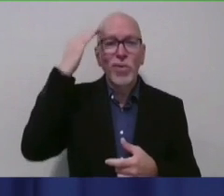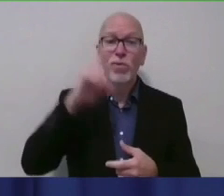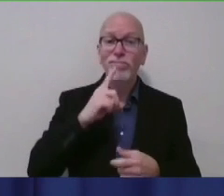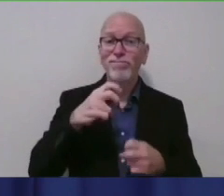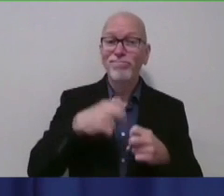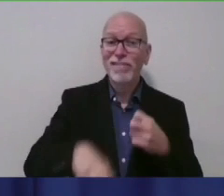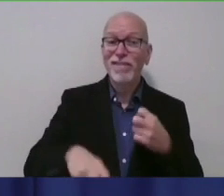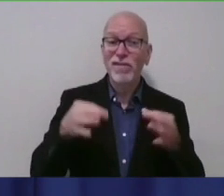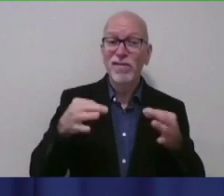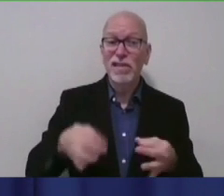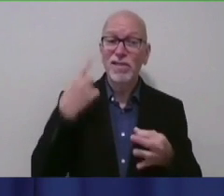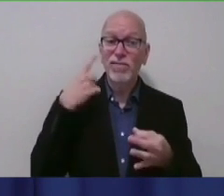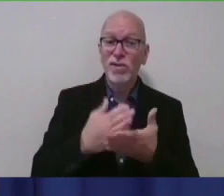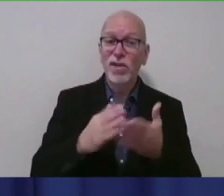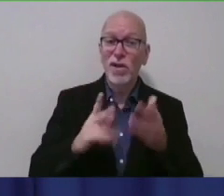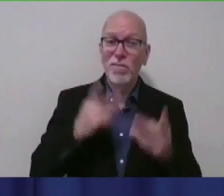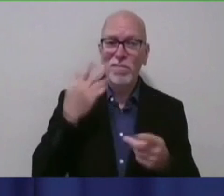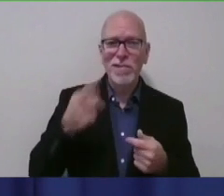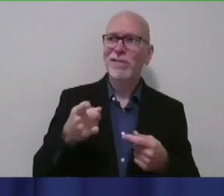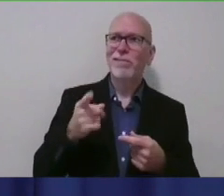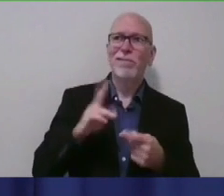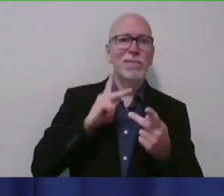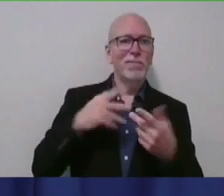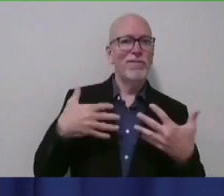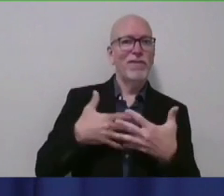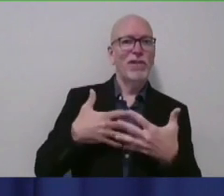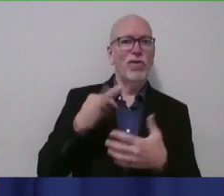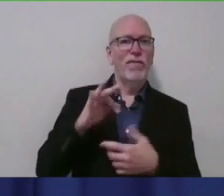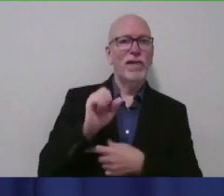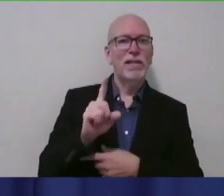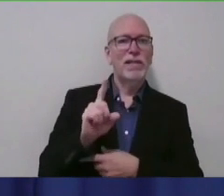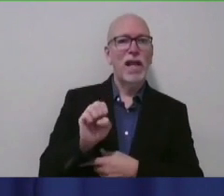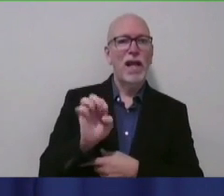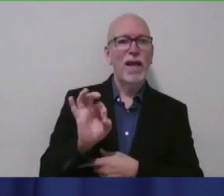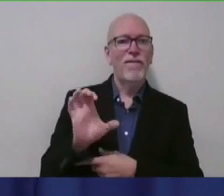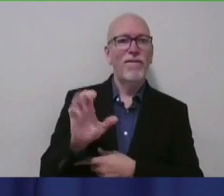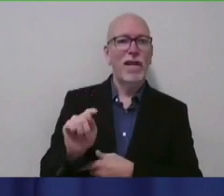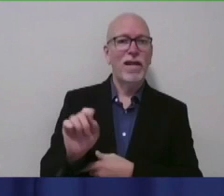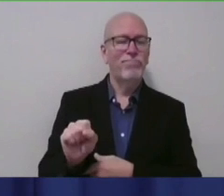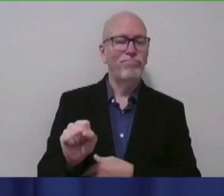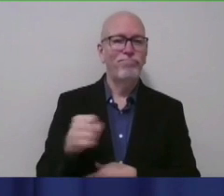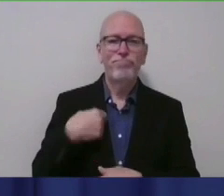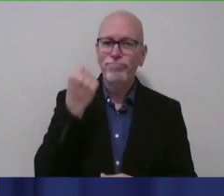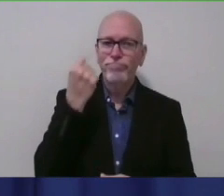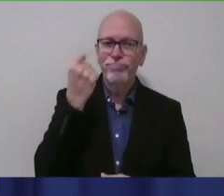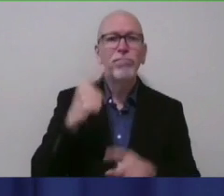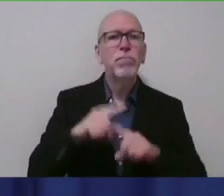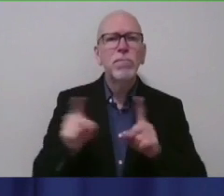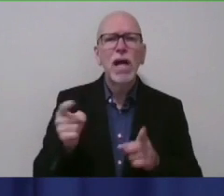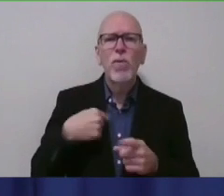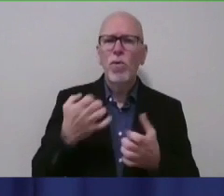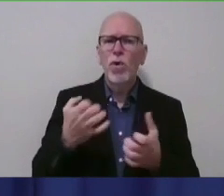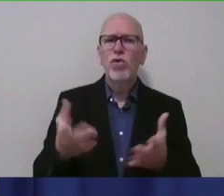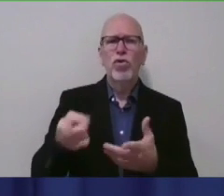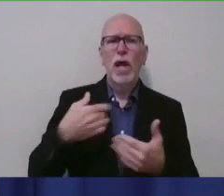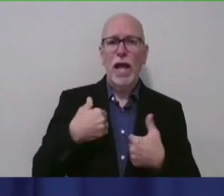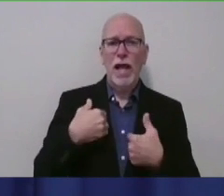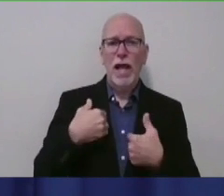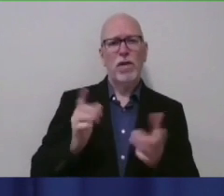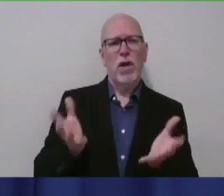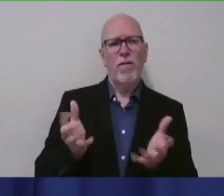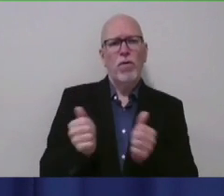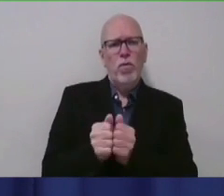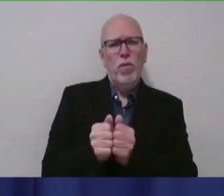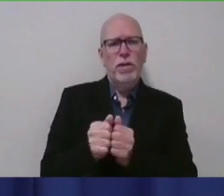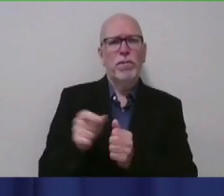for some people because of their fear of the side effects of this. So, we want to encourage them to have those tough conversations. And as Lindsay